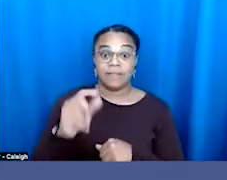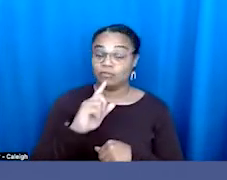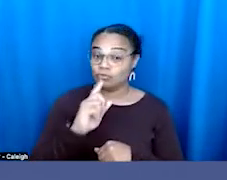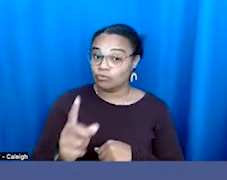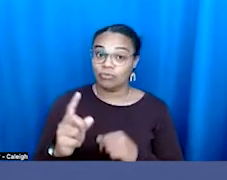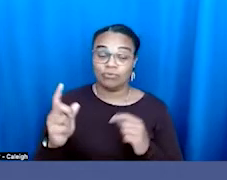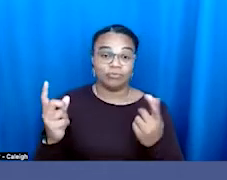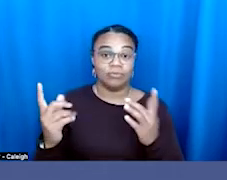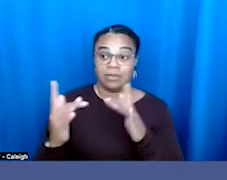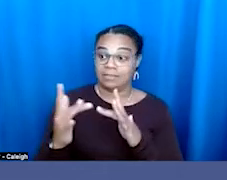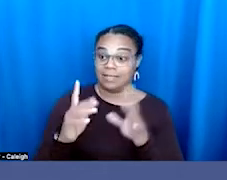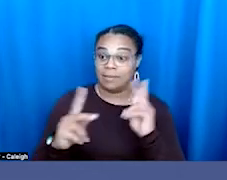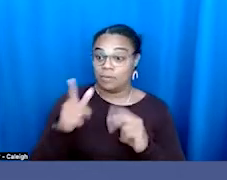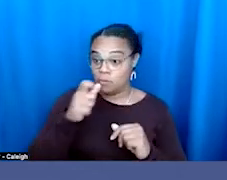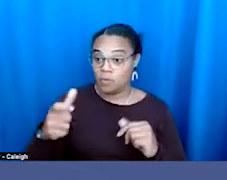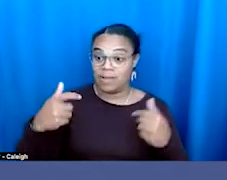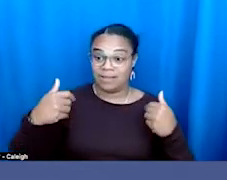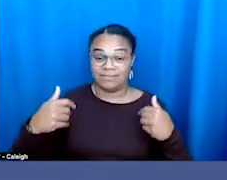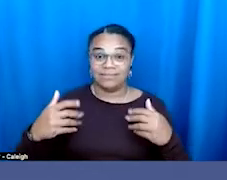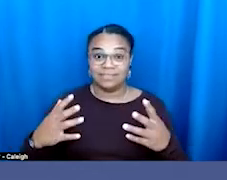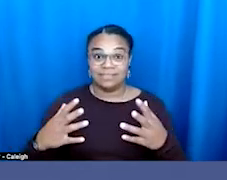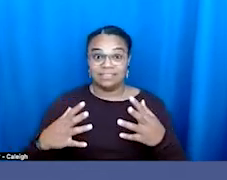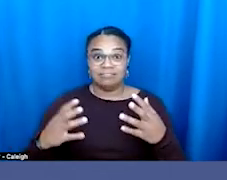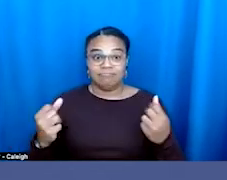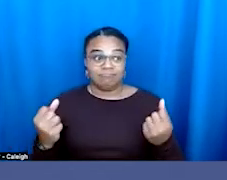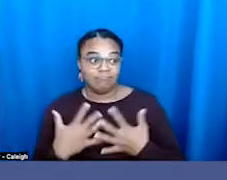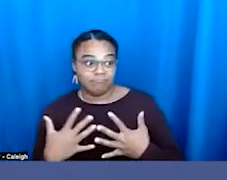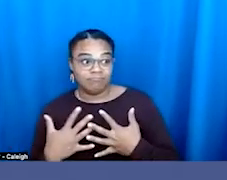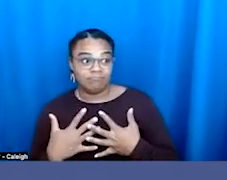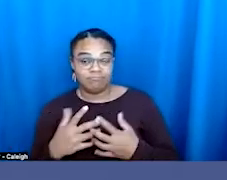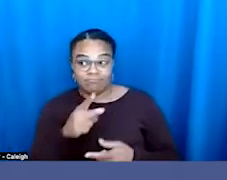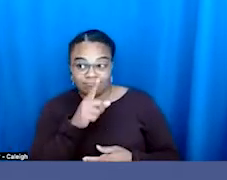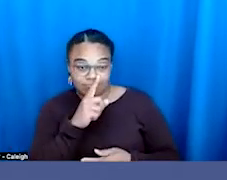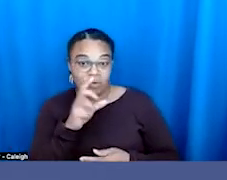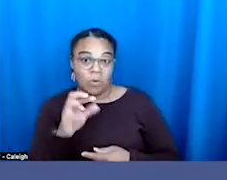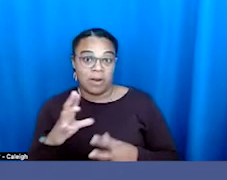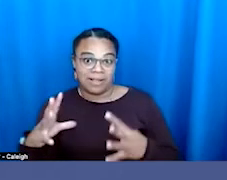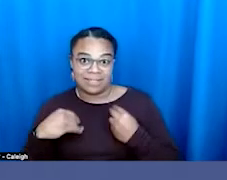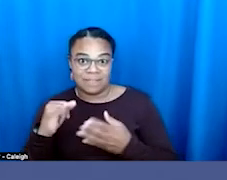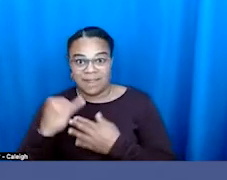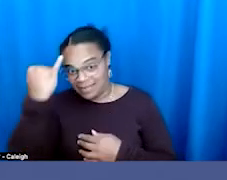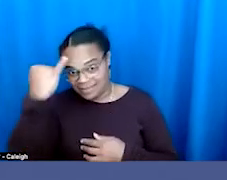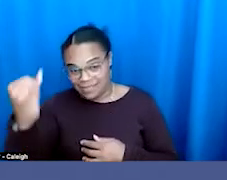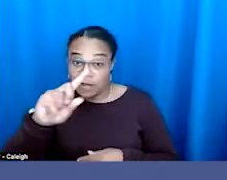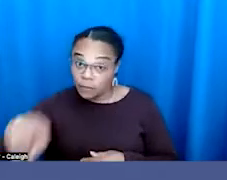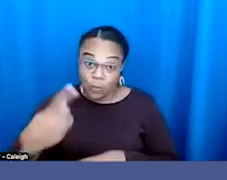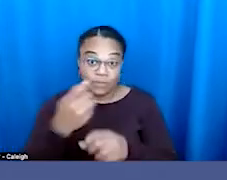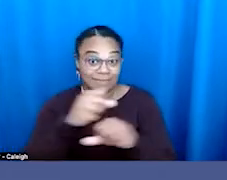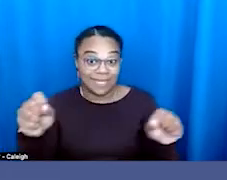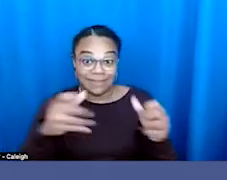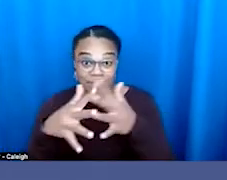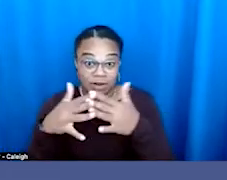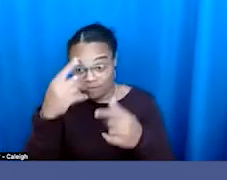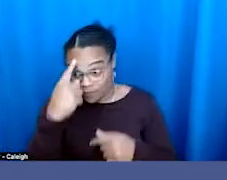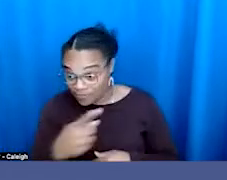who have given into fear, who have bought into the idea that the only safe America for them is one